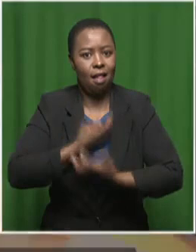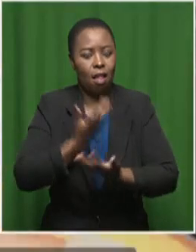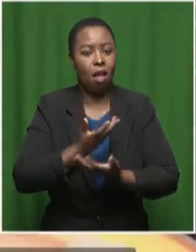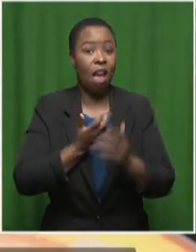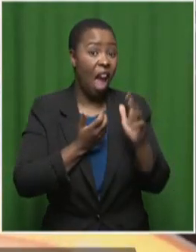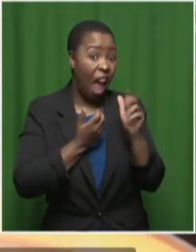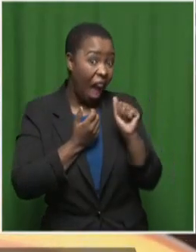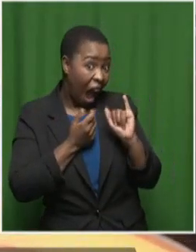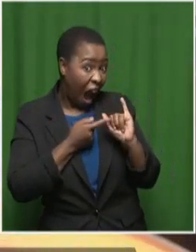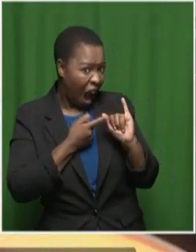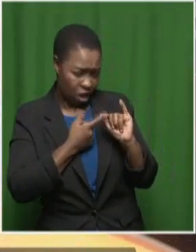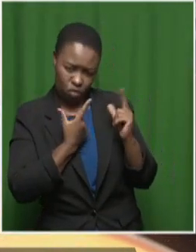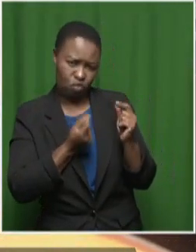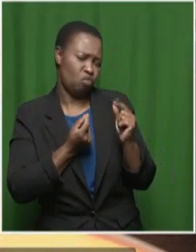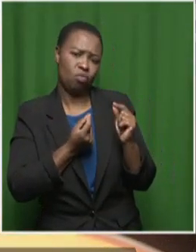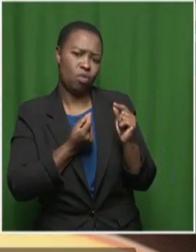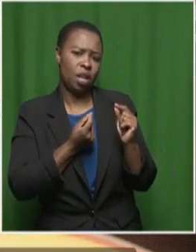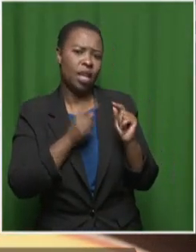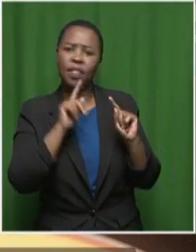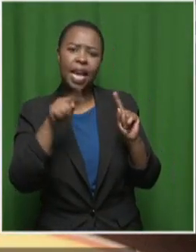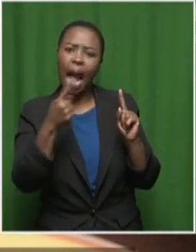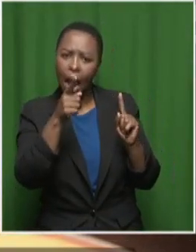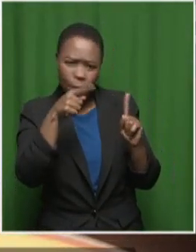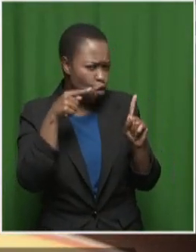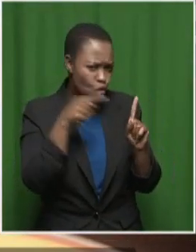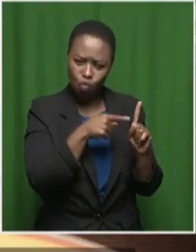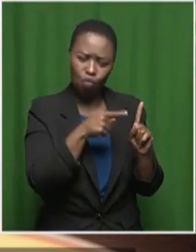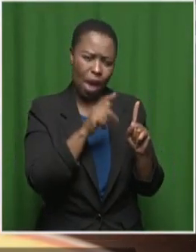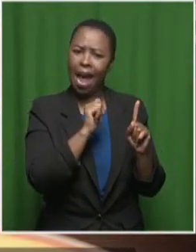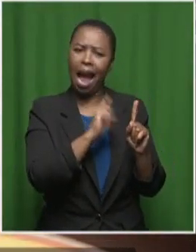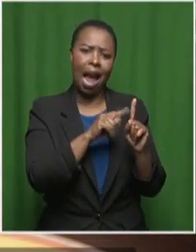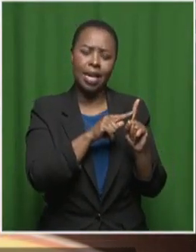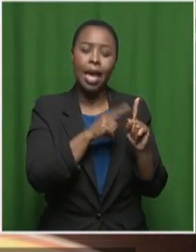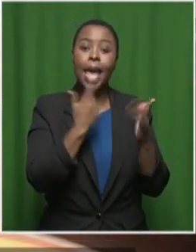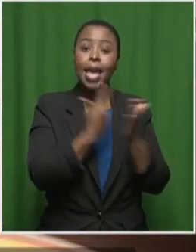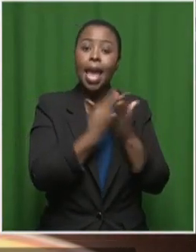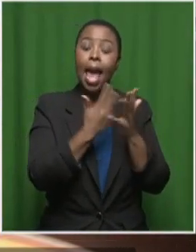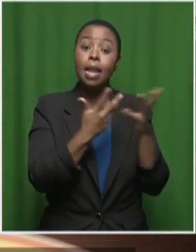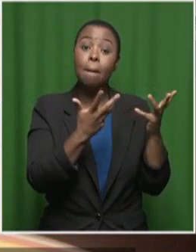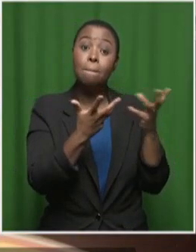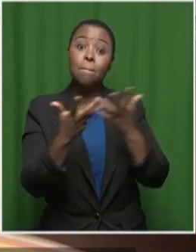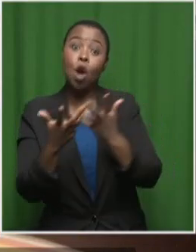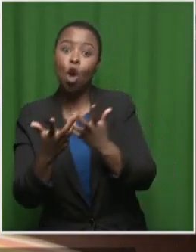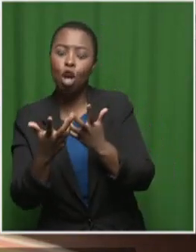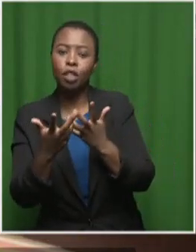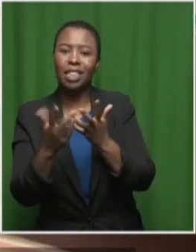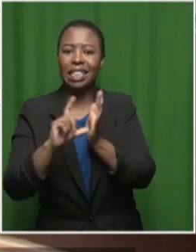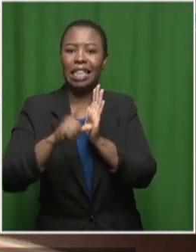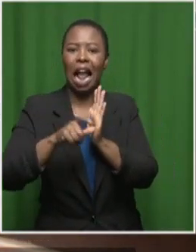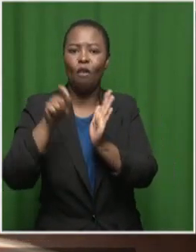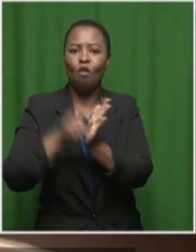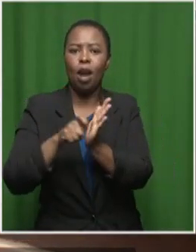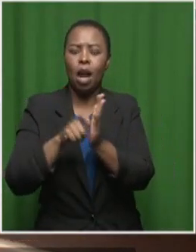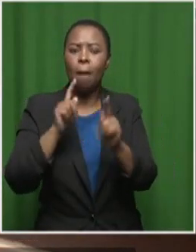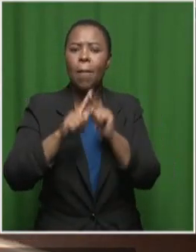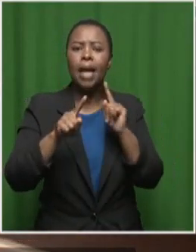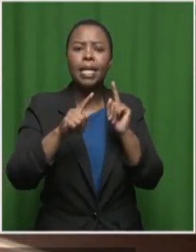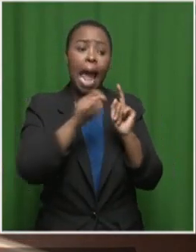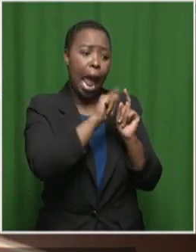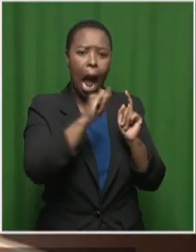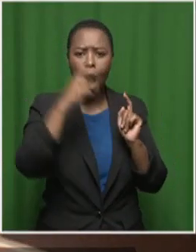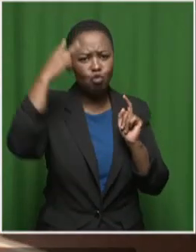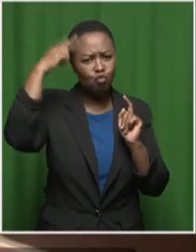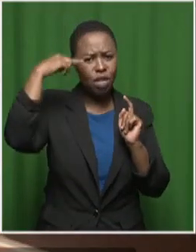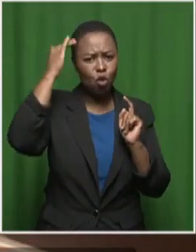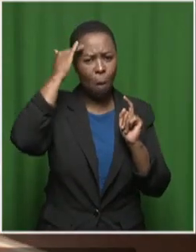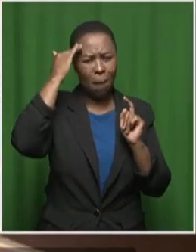can't do. They can't be you. You can ask it to match your style of writing, but it can't read your mind. So